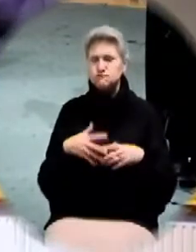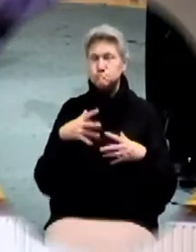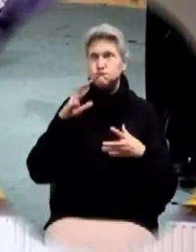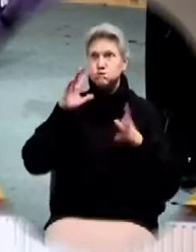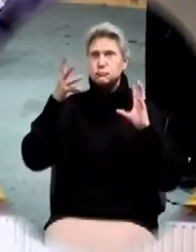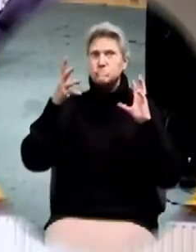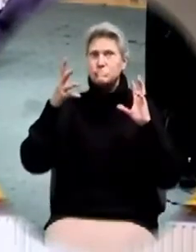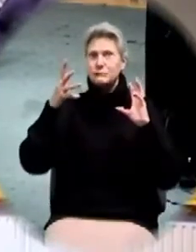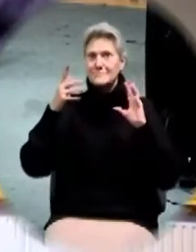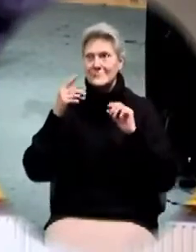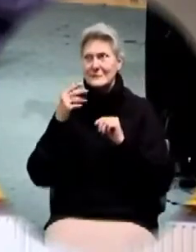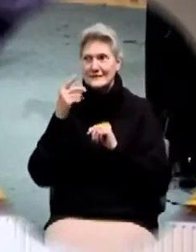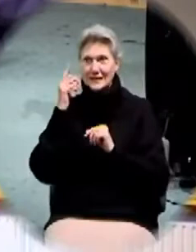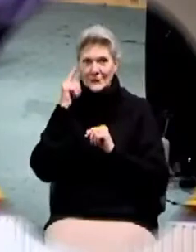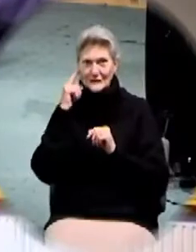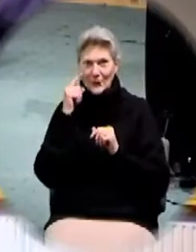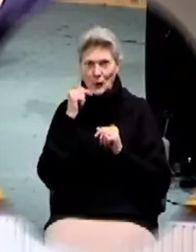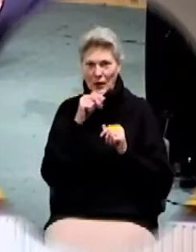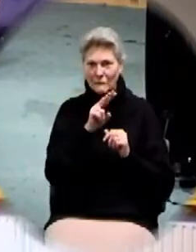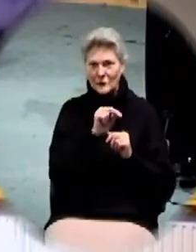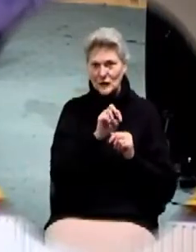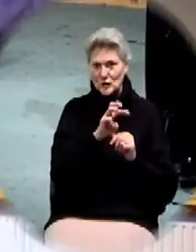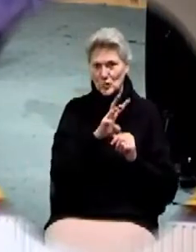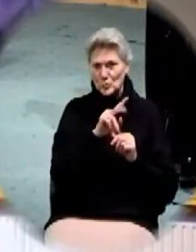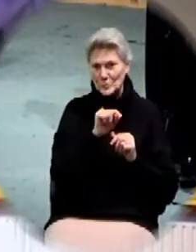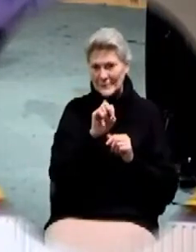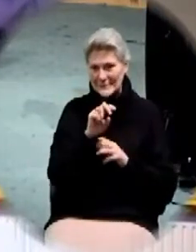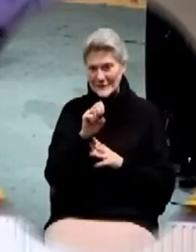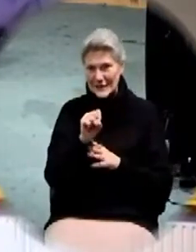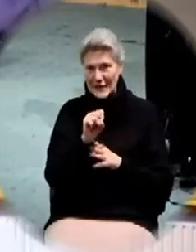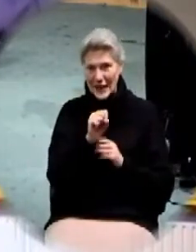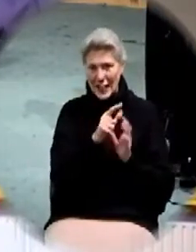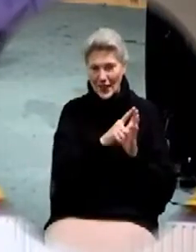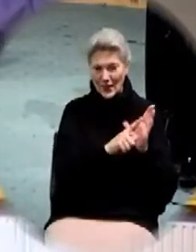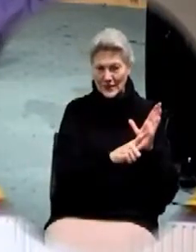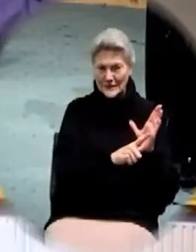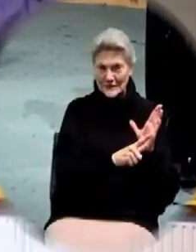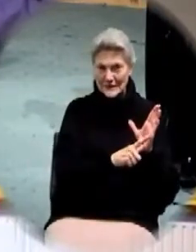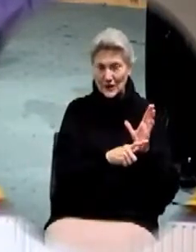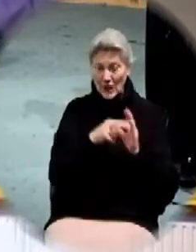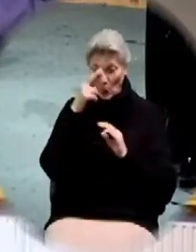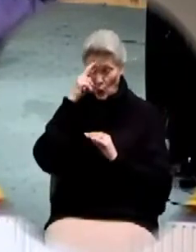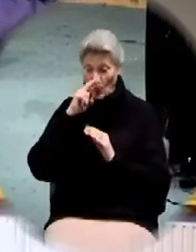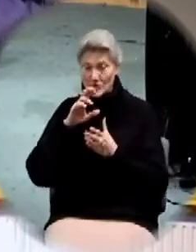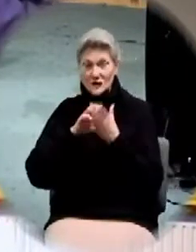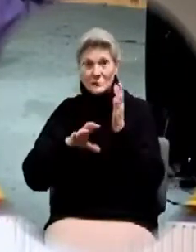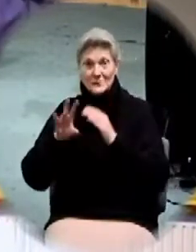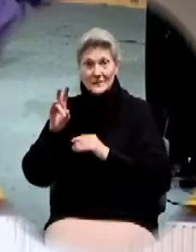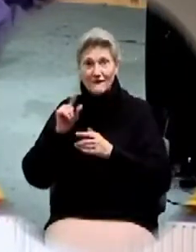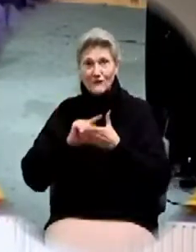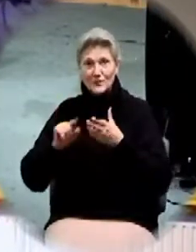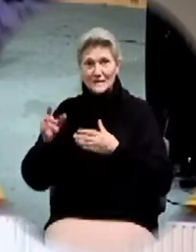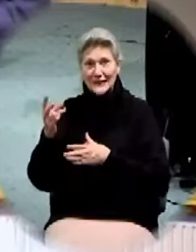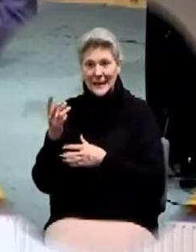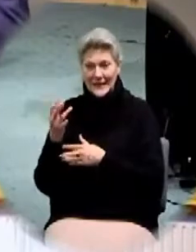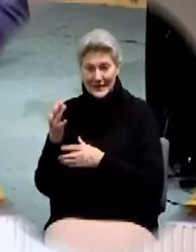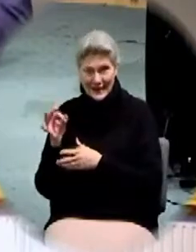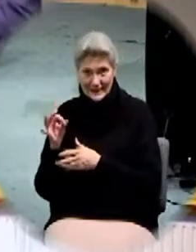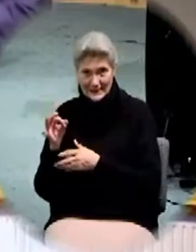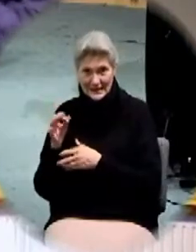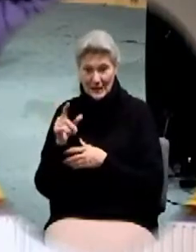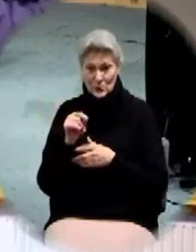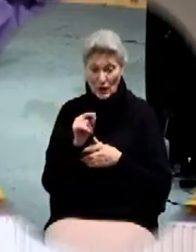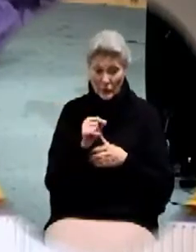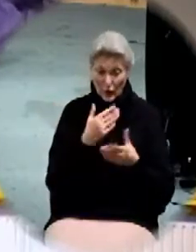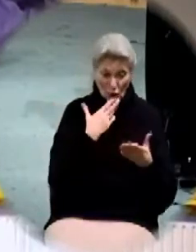Sounds like one of the laws of Newton's laws. He goes on in Romans chapter 7, verse 19, verse 20 says, For the good